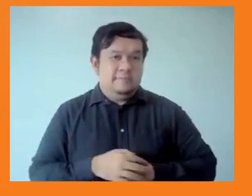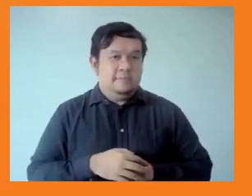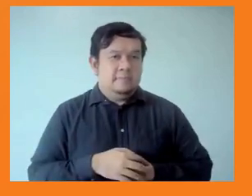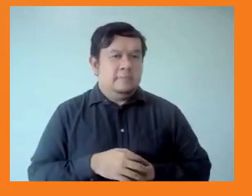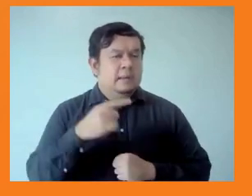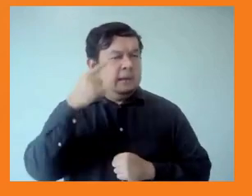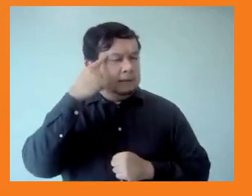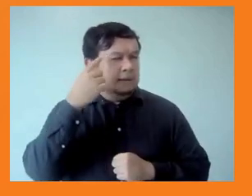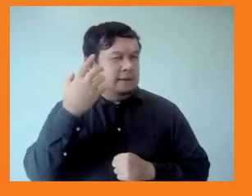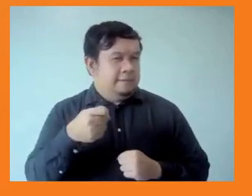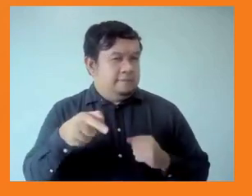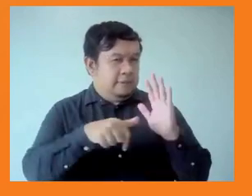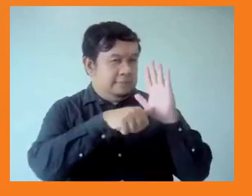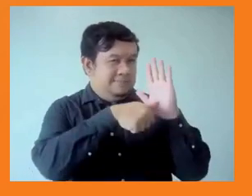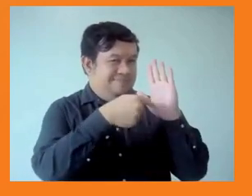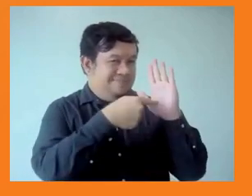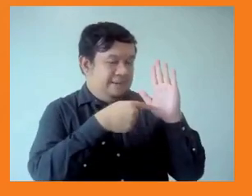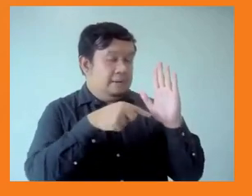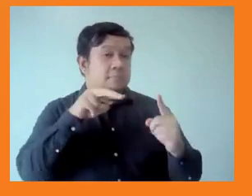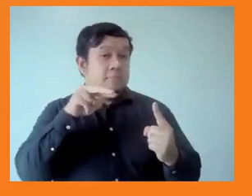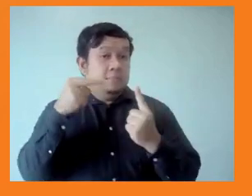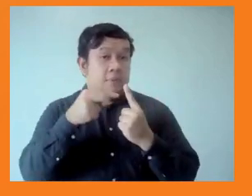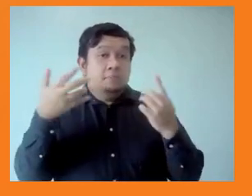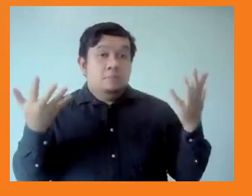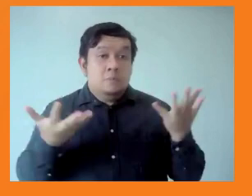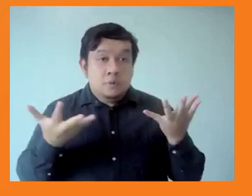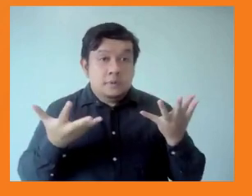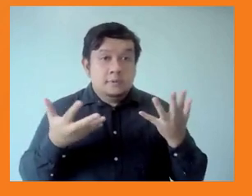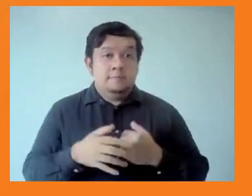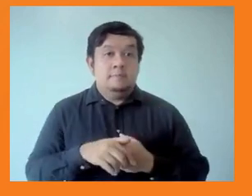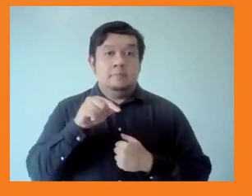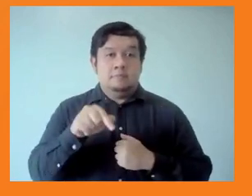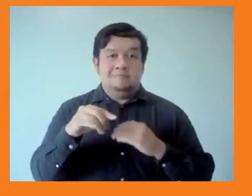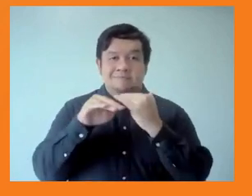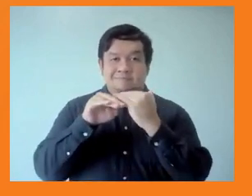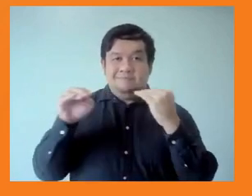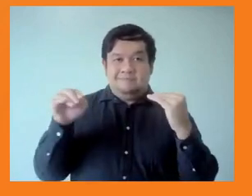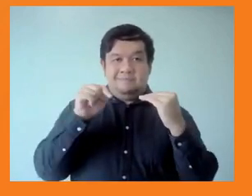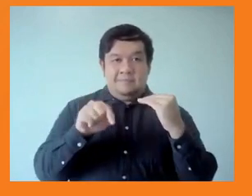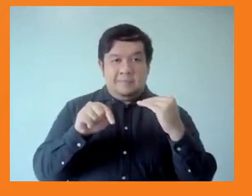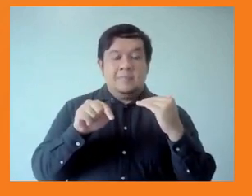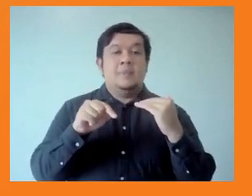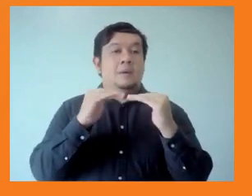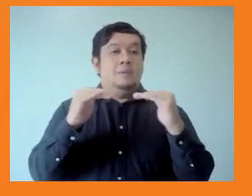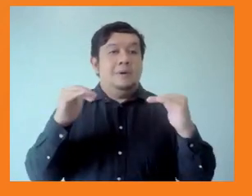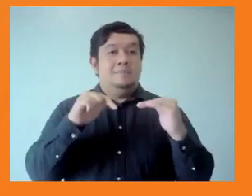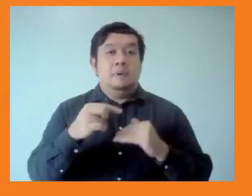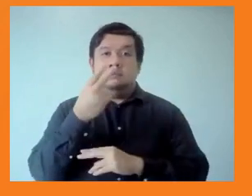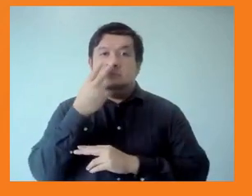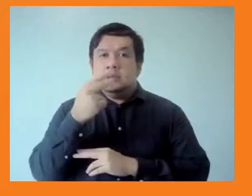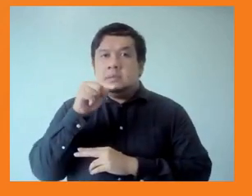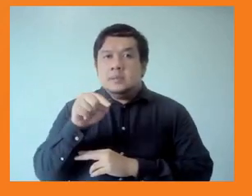we look at equality, what we're saying is that